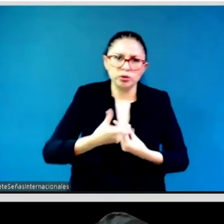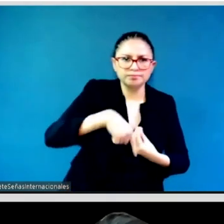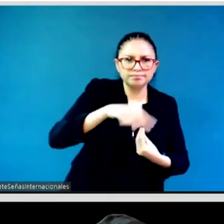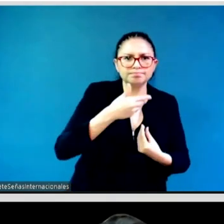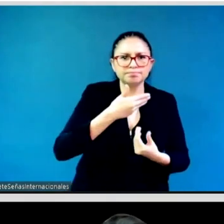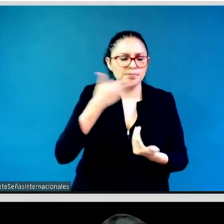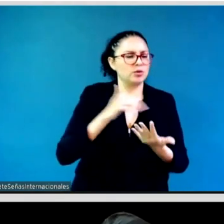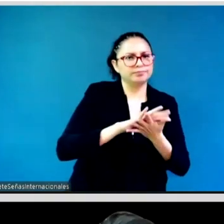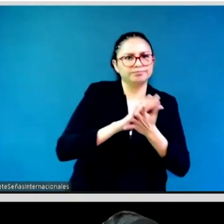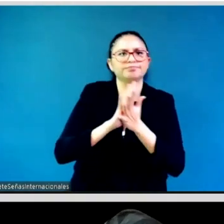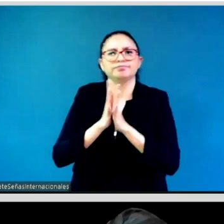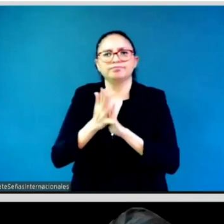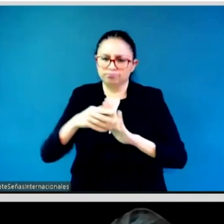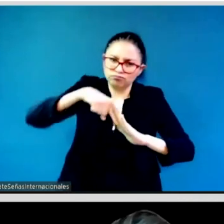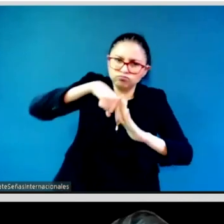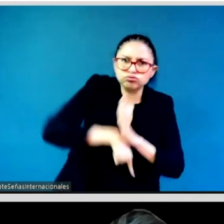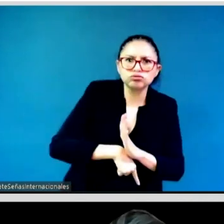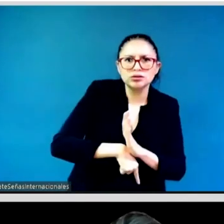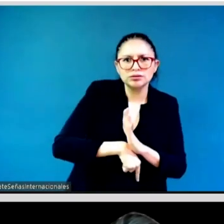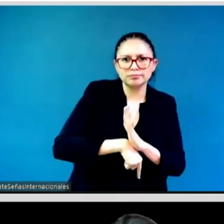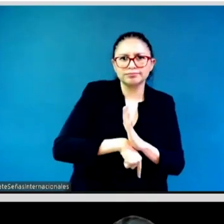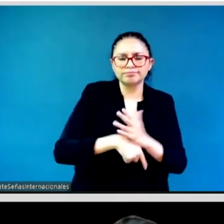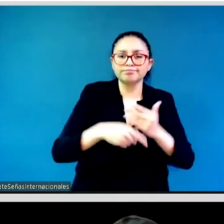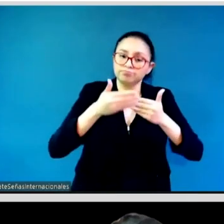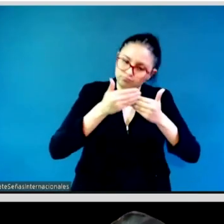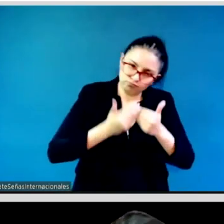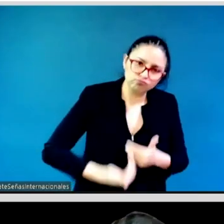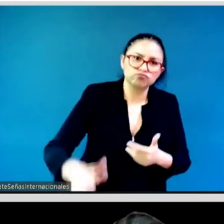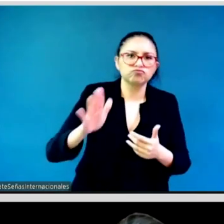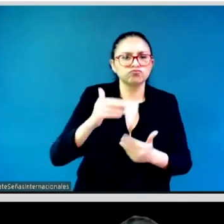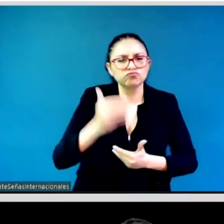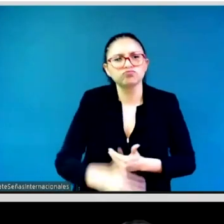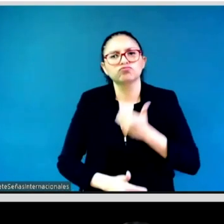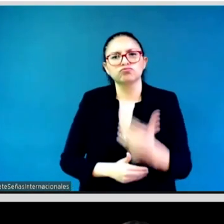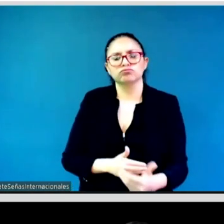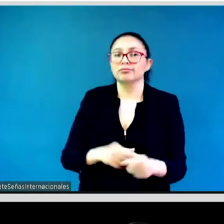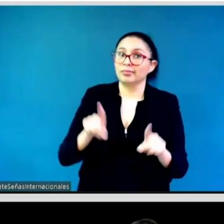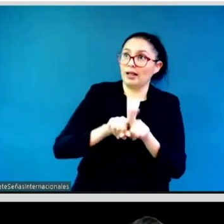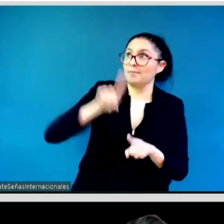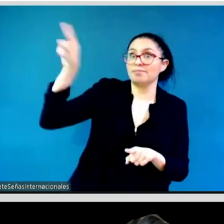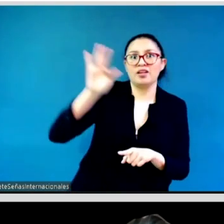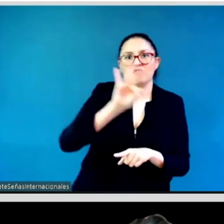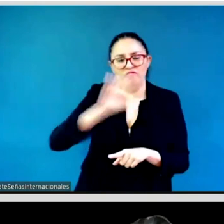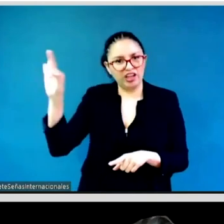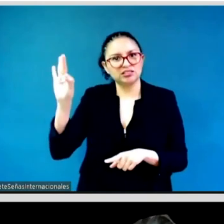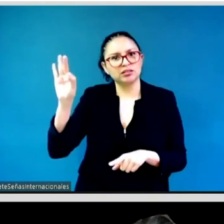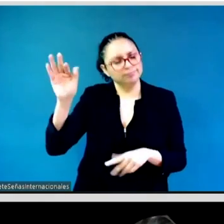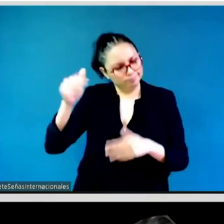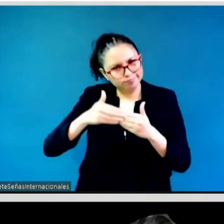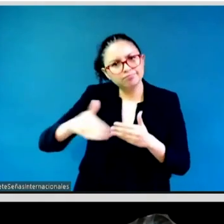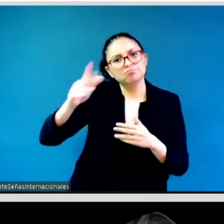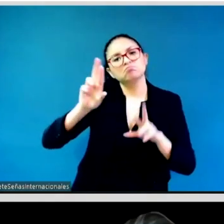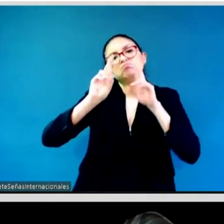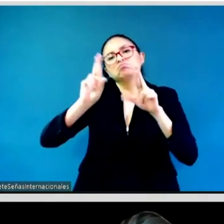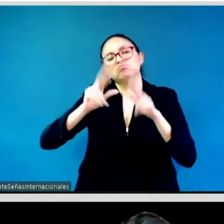I mean, I'm speaking to you now, and I would love to engage with you directly. Of course, due